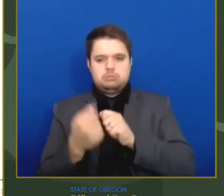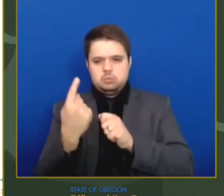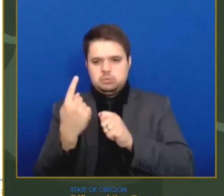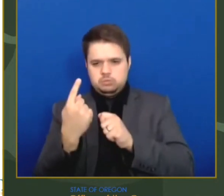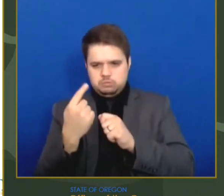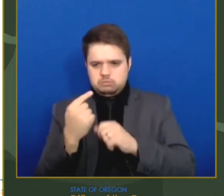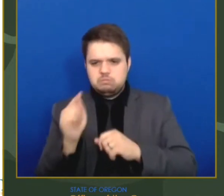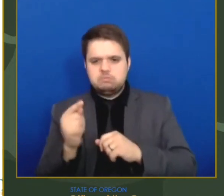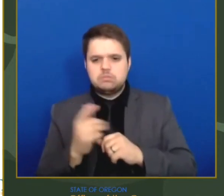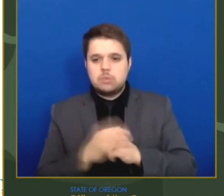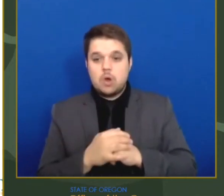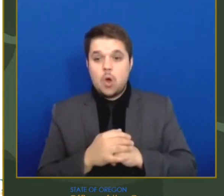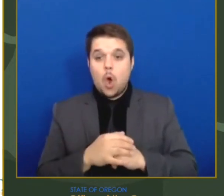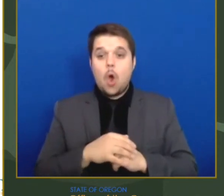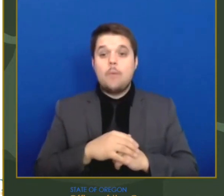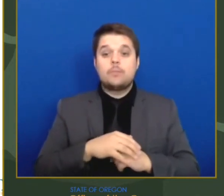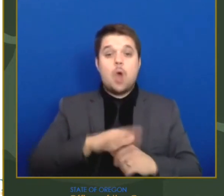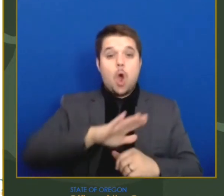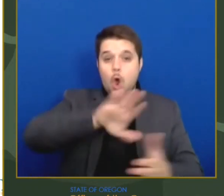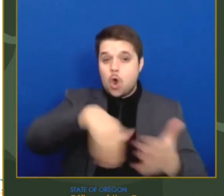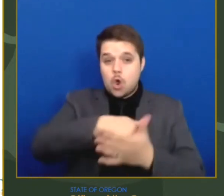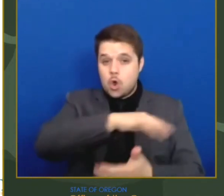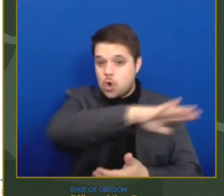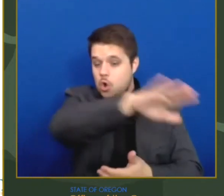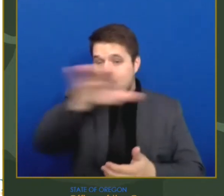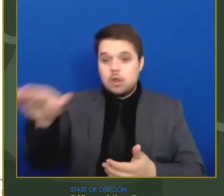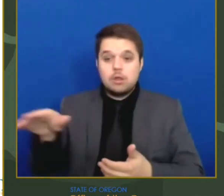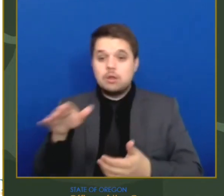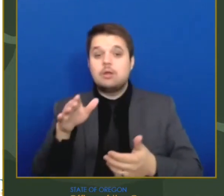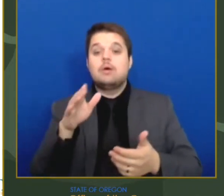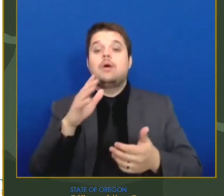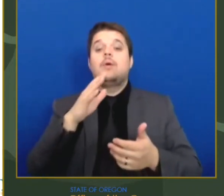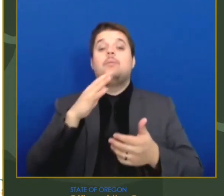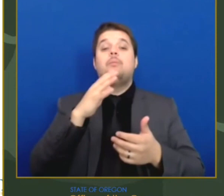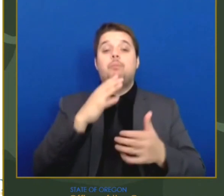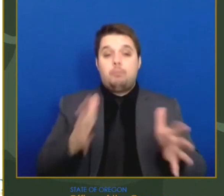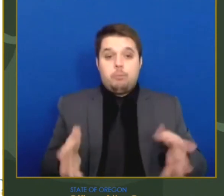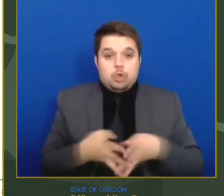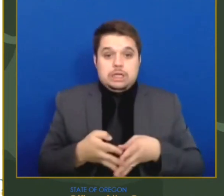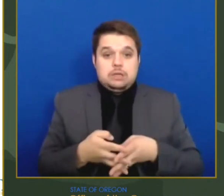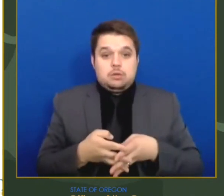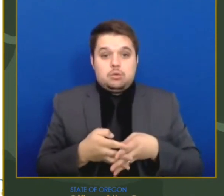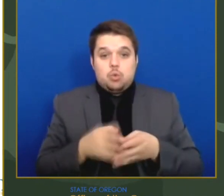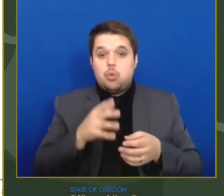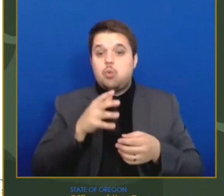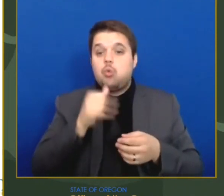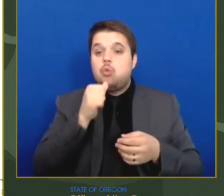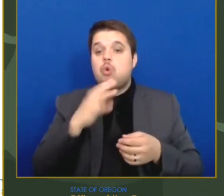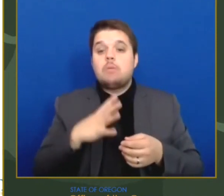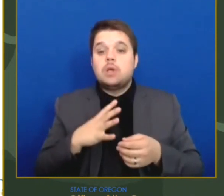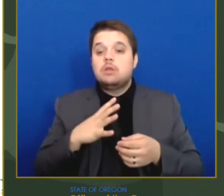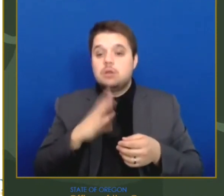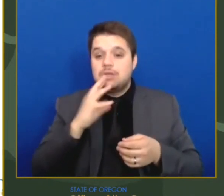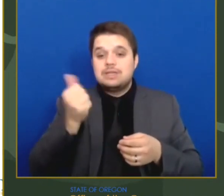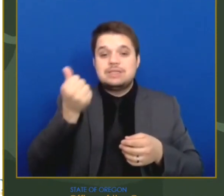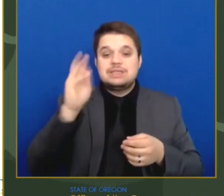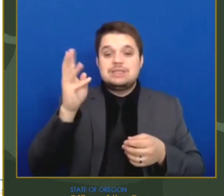starting March 29. Since most women who are pregnant are younger than 45, we wanted to make sure every pregnant woman who had the opportunity